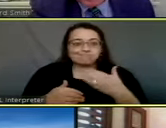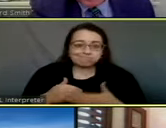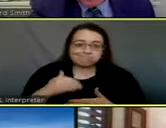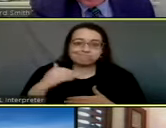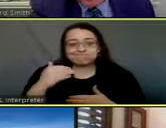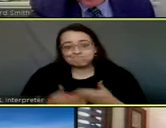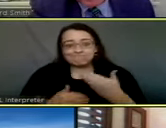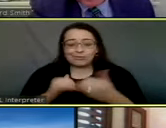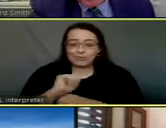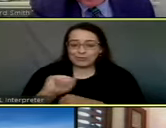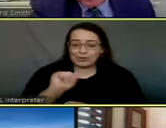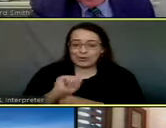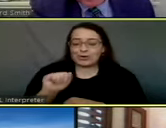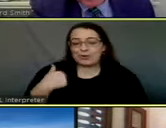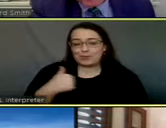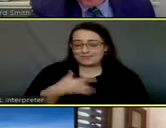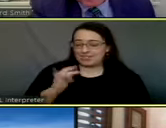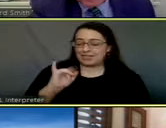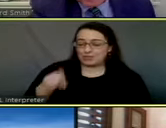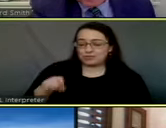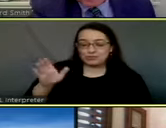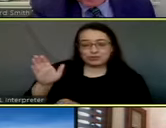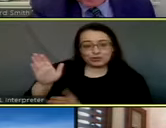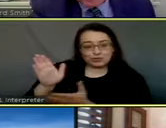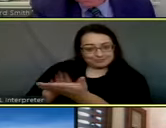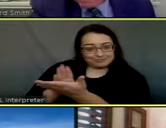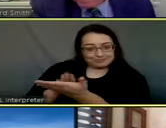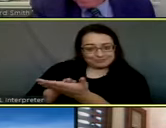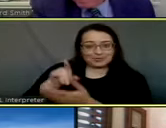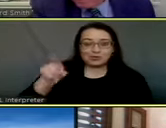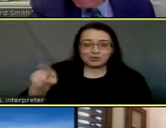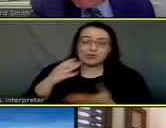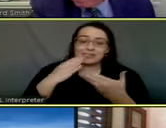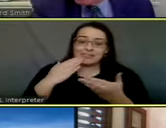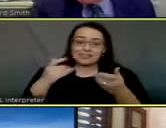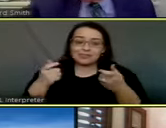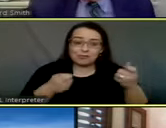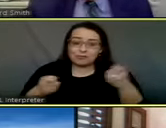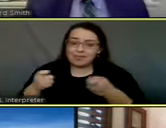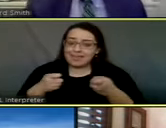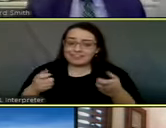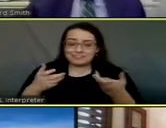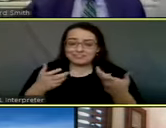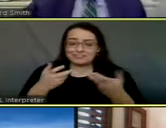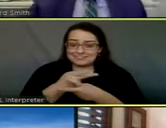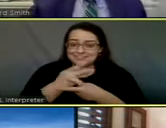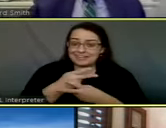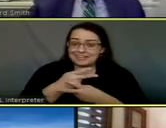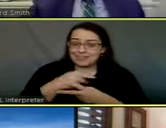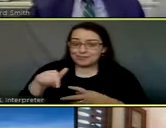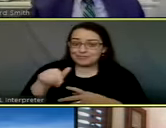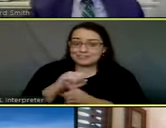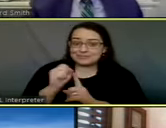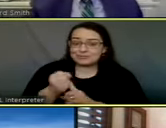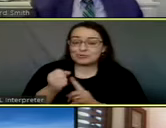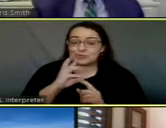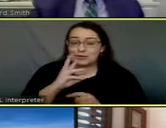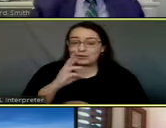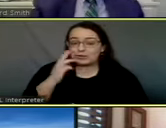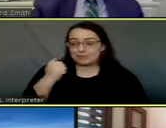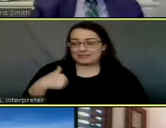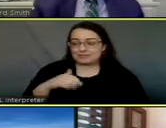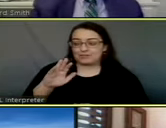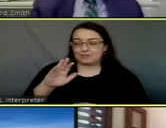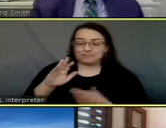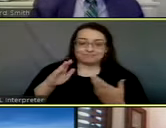you know, we should be patting you on the back that says thank you for managing all of this. We have, because of the